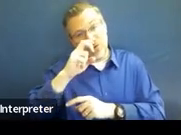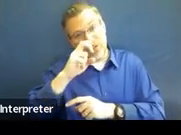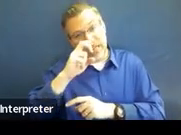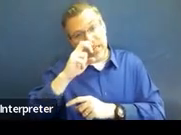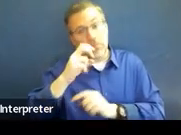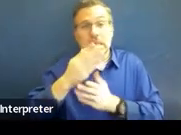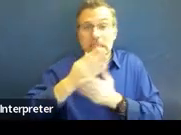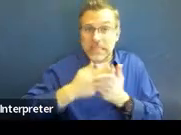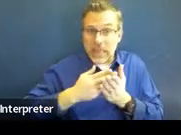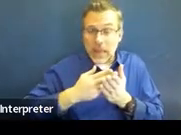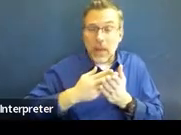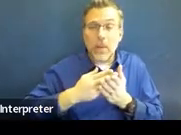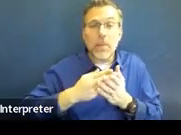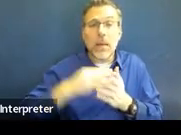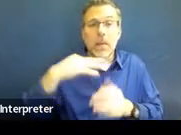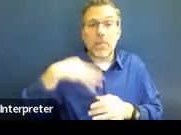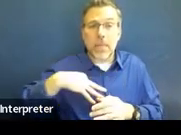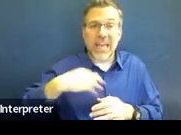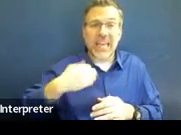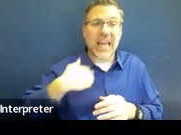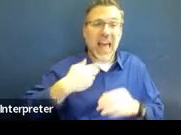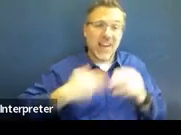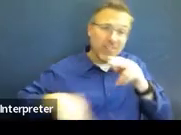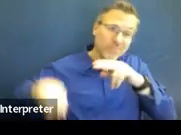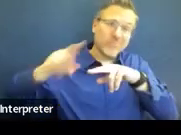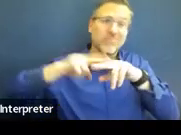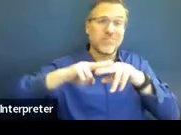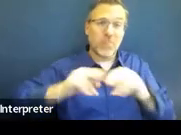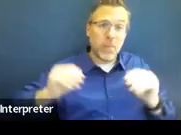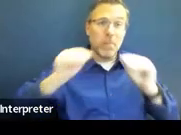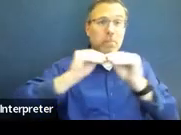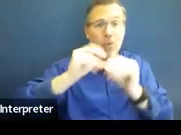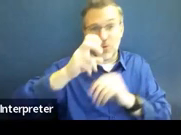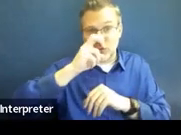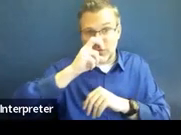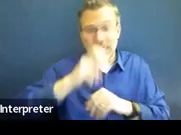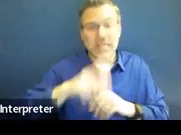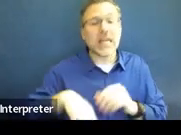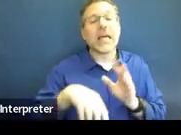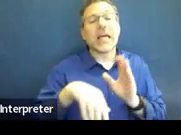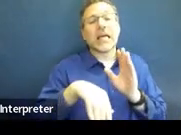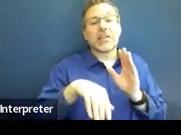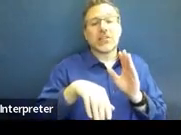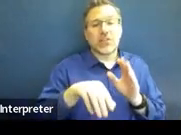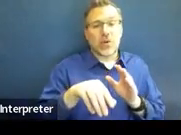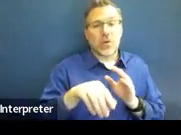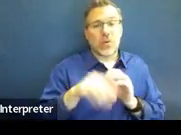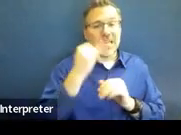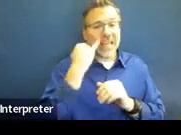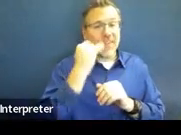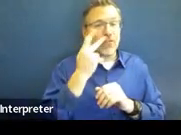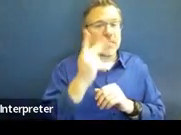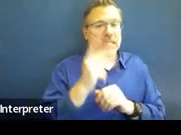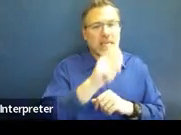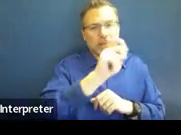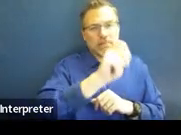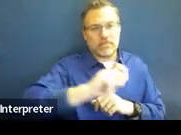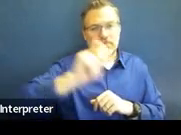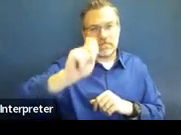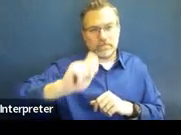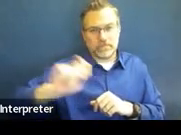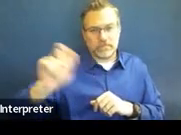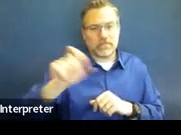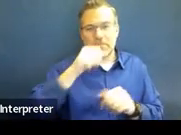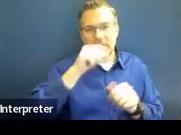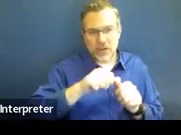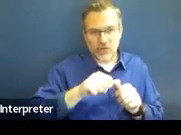And it's listed in the procedural safeguards. These are the things that must be included within the written notice.